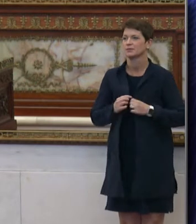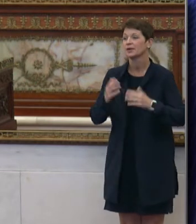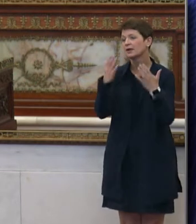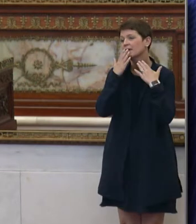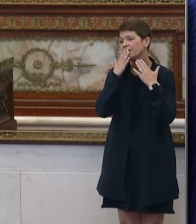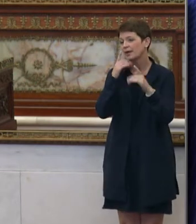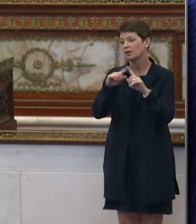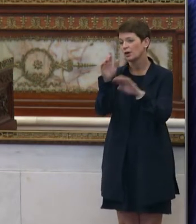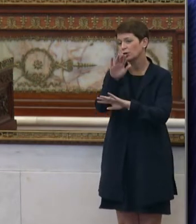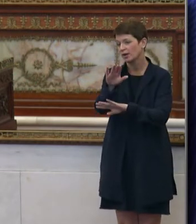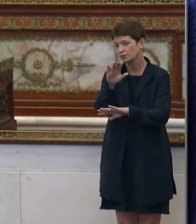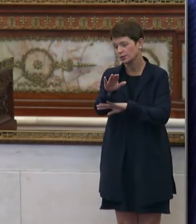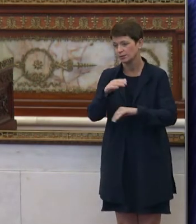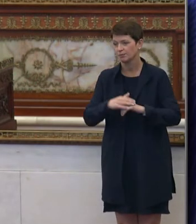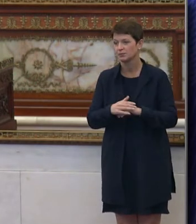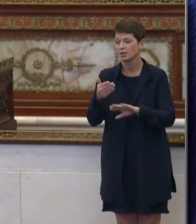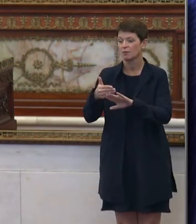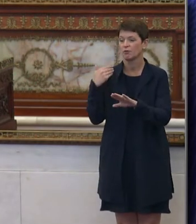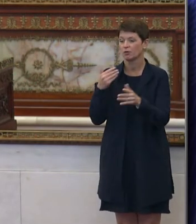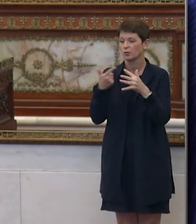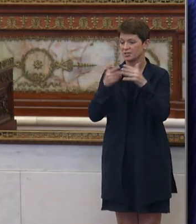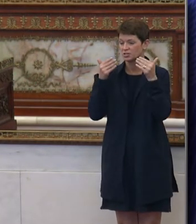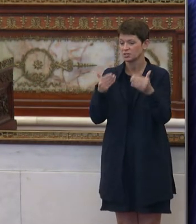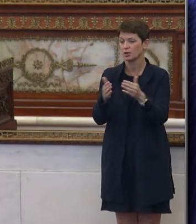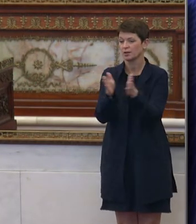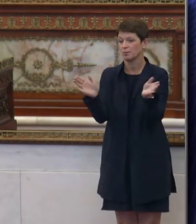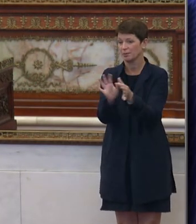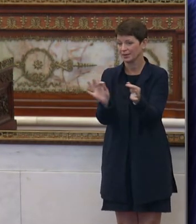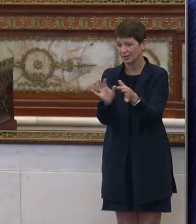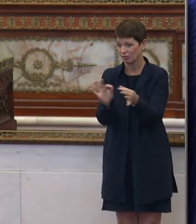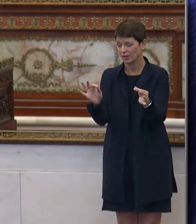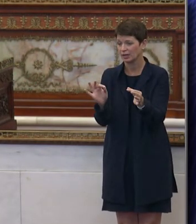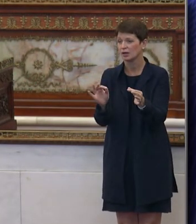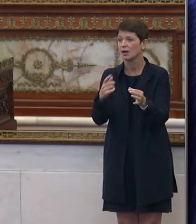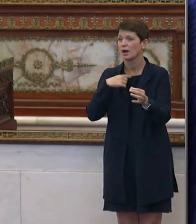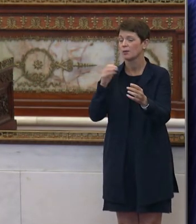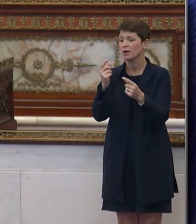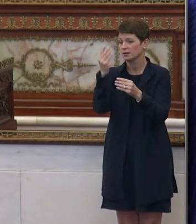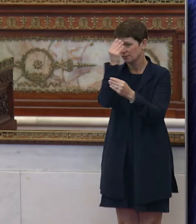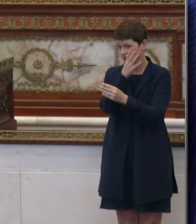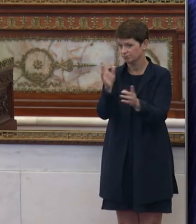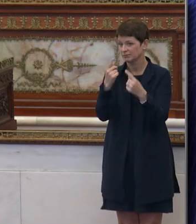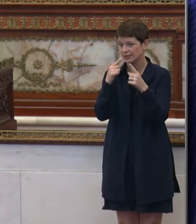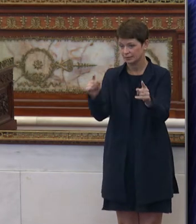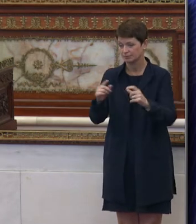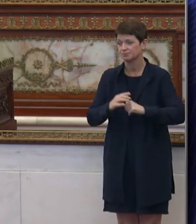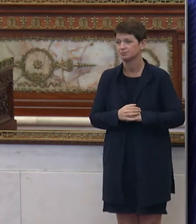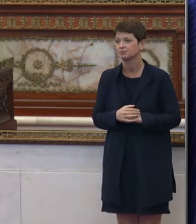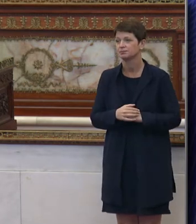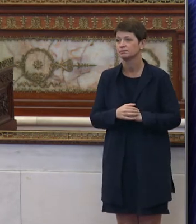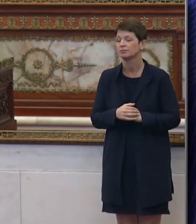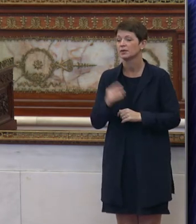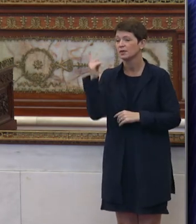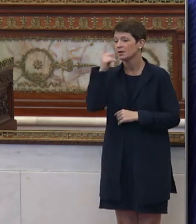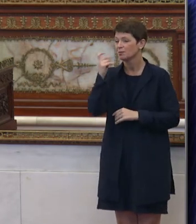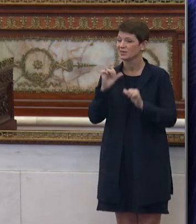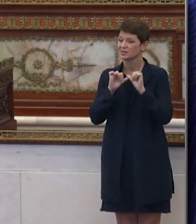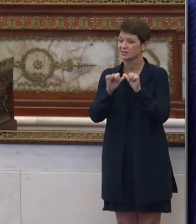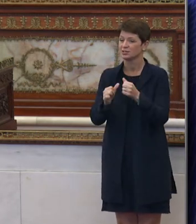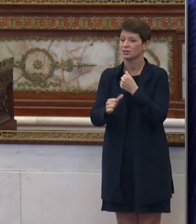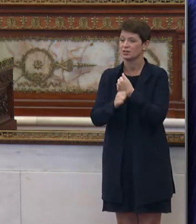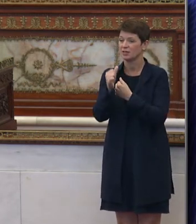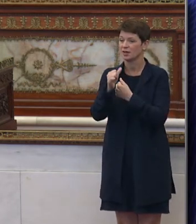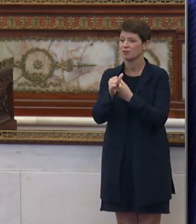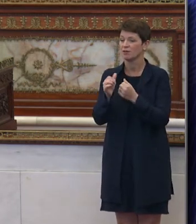Thank you and good afternoon. Before we begin the public hearing, I would like to make the following announcement. Due to the continuing